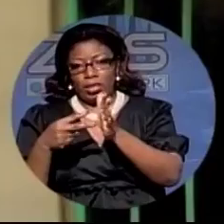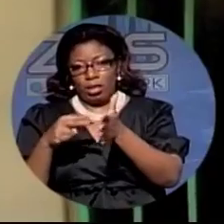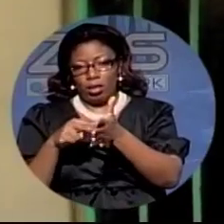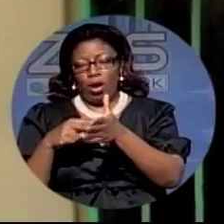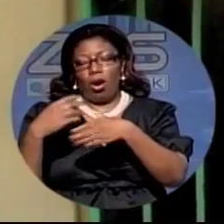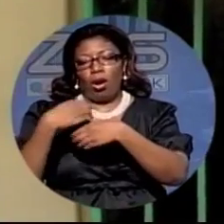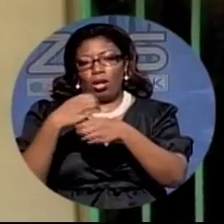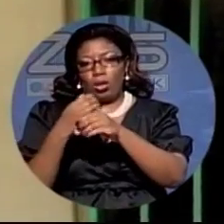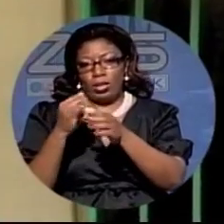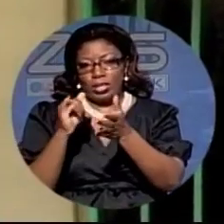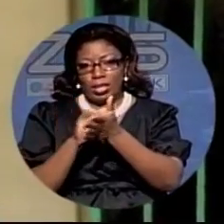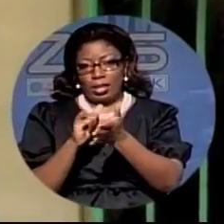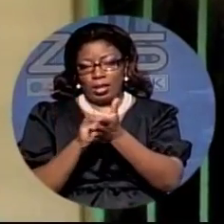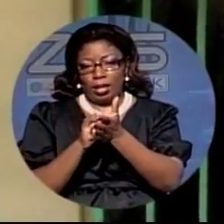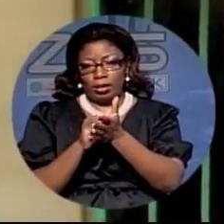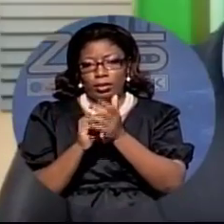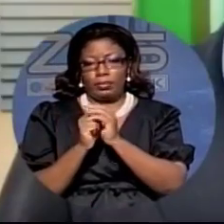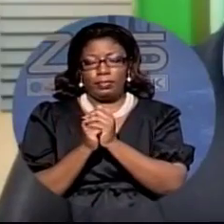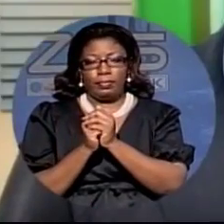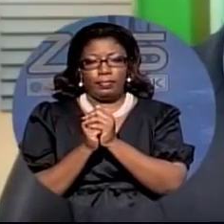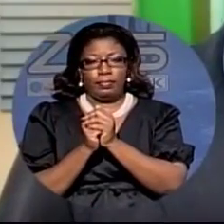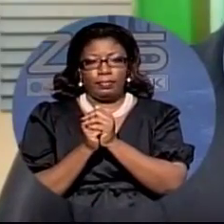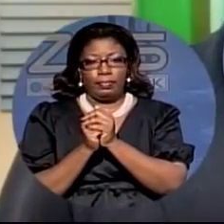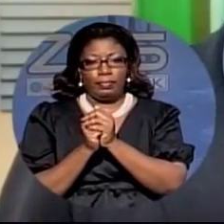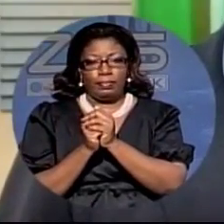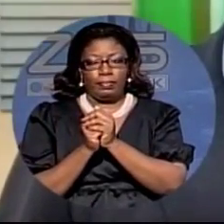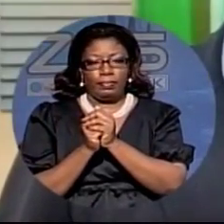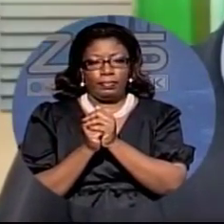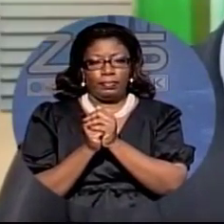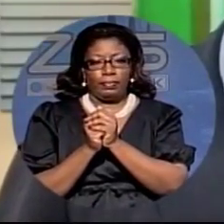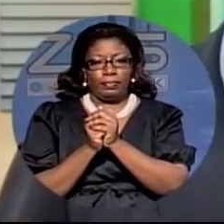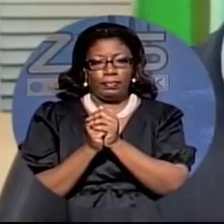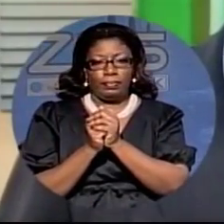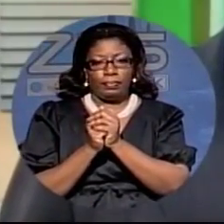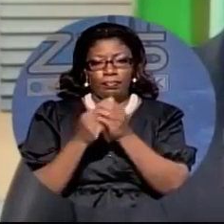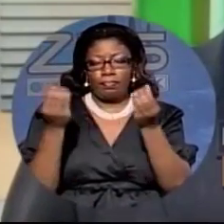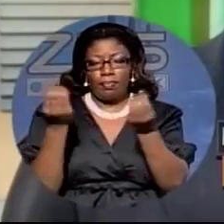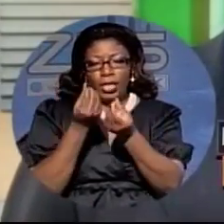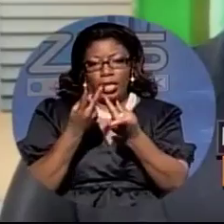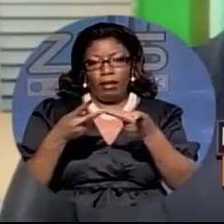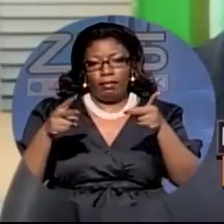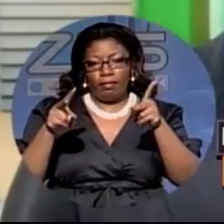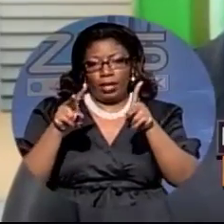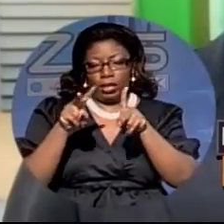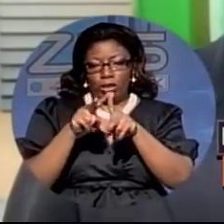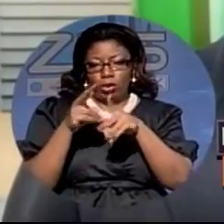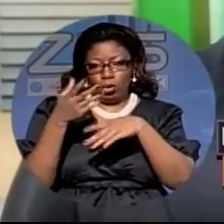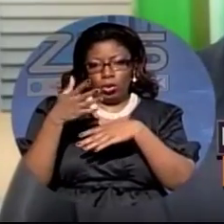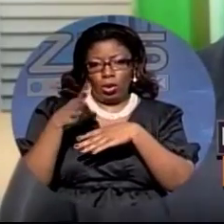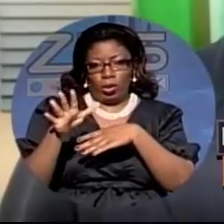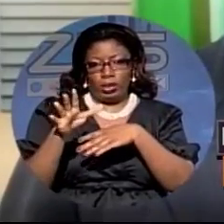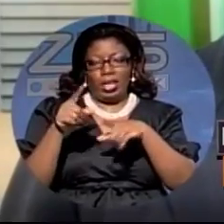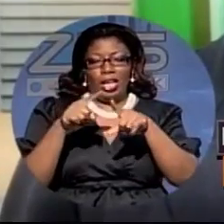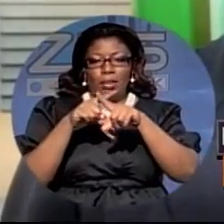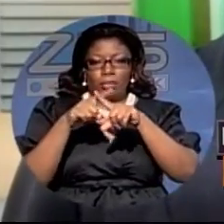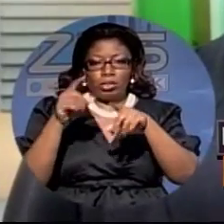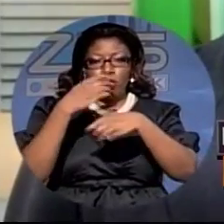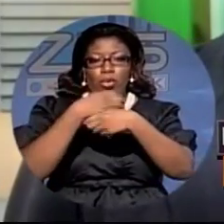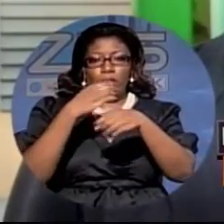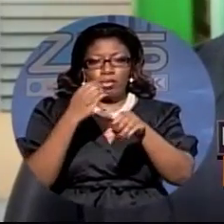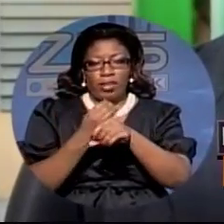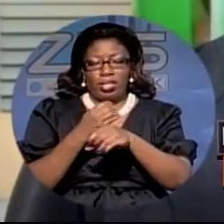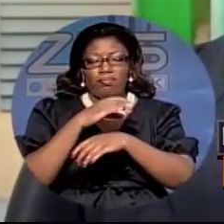bannister gave this assessment as viewing the damage nothing of value is gone but they would have created a mess in those classrooms